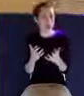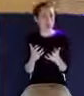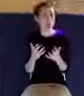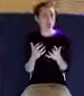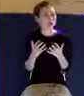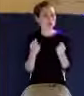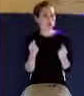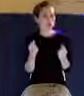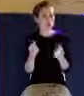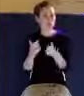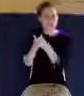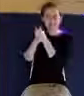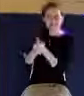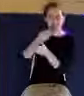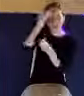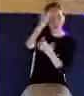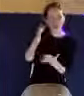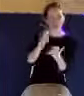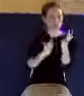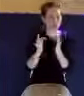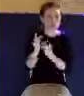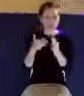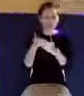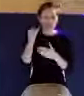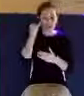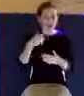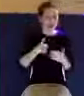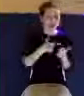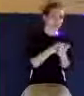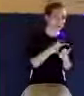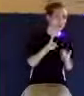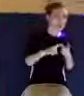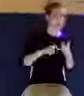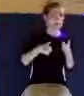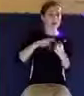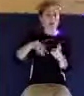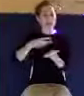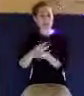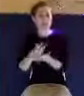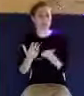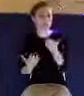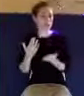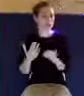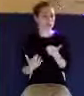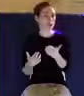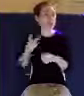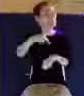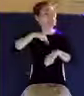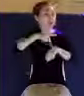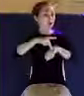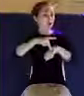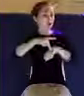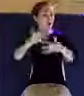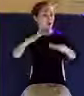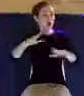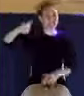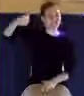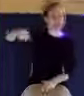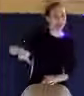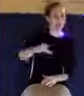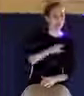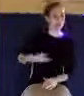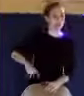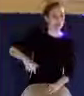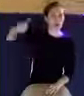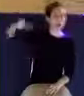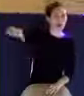I may fall, even though I may fail. It's like Peter said after he denied the Lord, Lord, you know all things. You know my heart. You know I